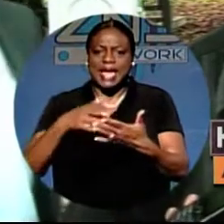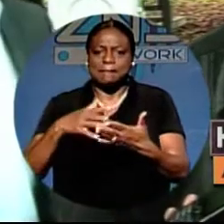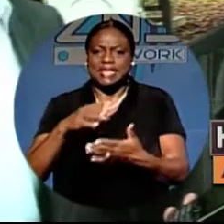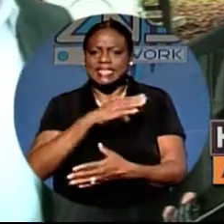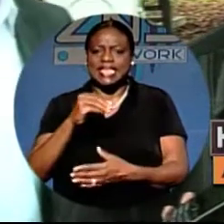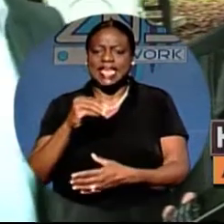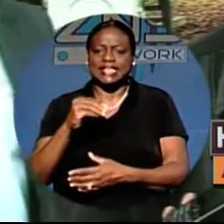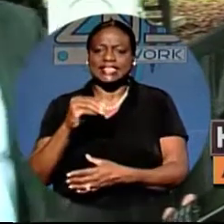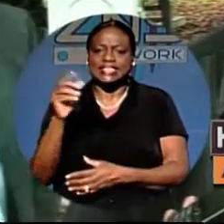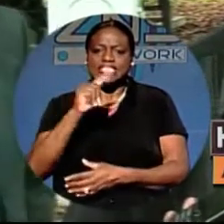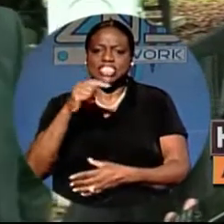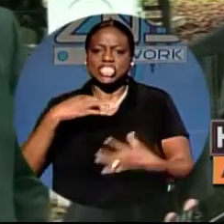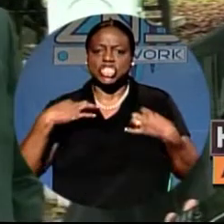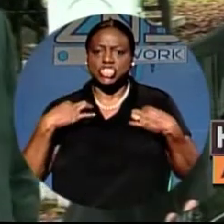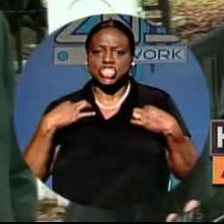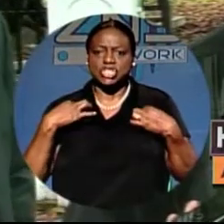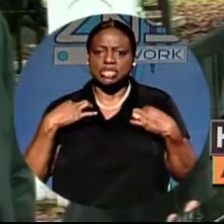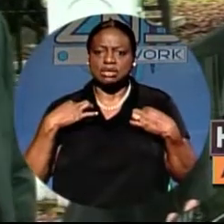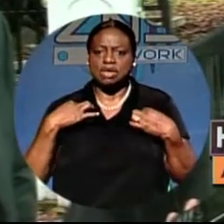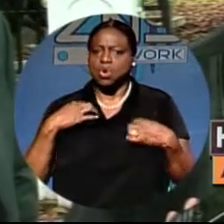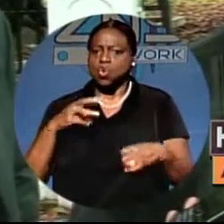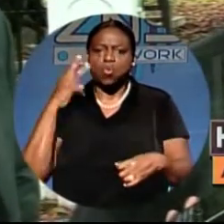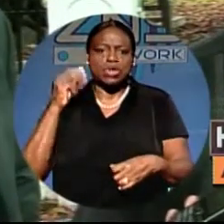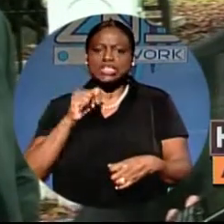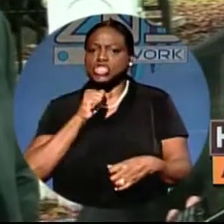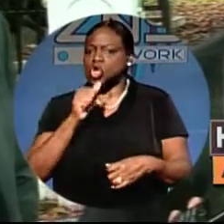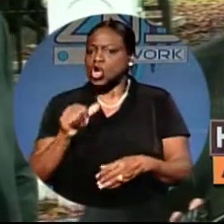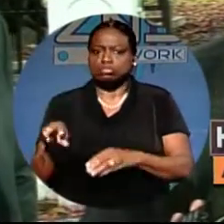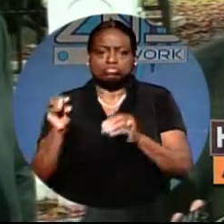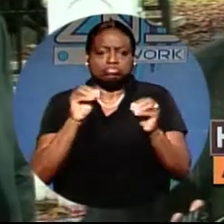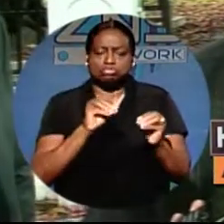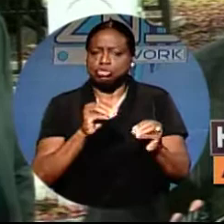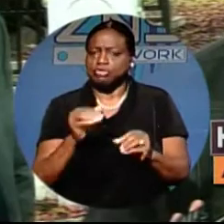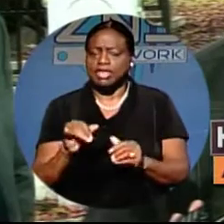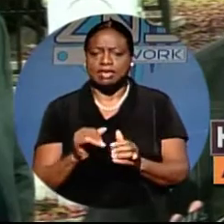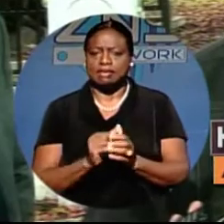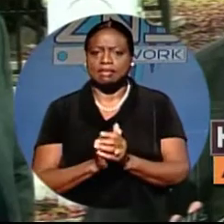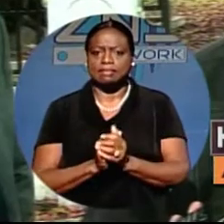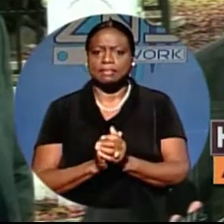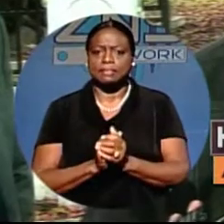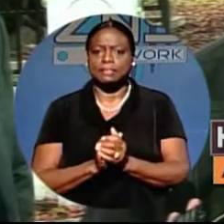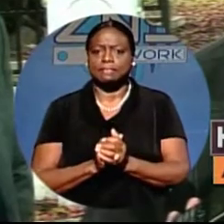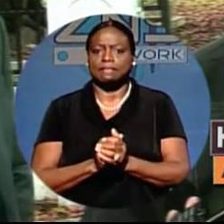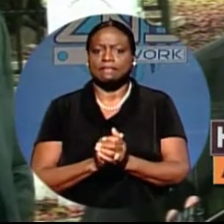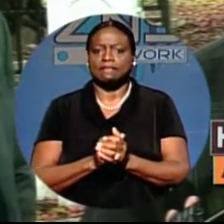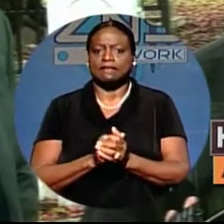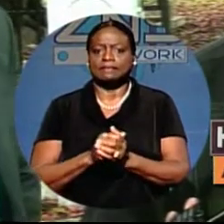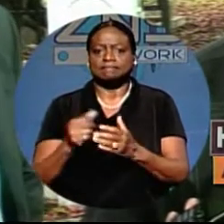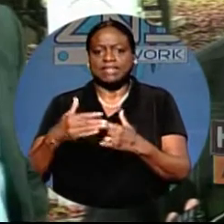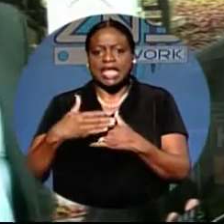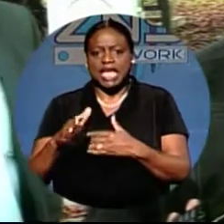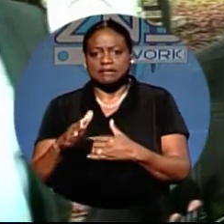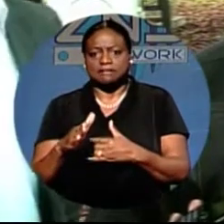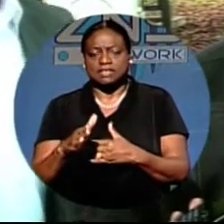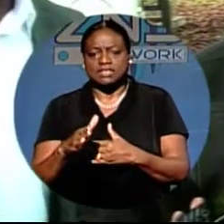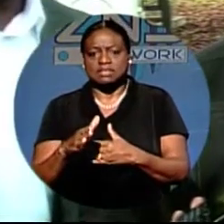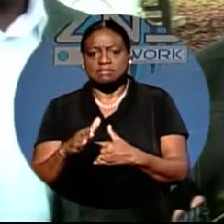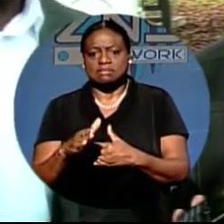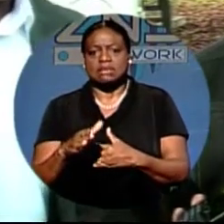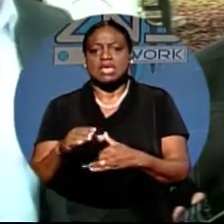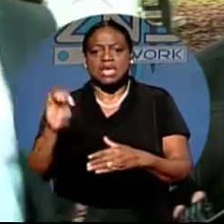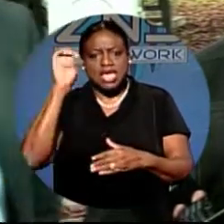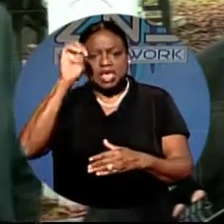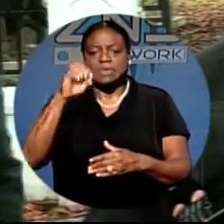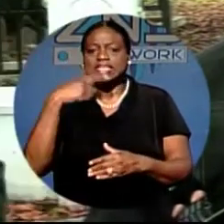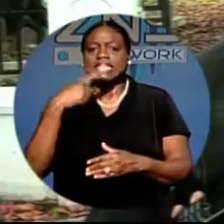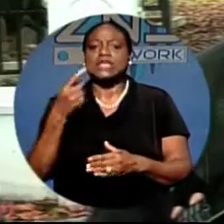He appeared to be unresponsive, lifeless, and after the officials were summonsed, he was declared dead